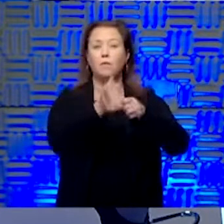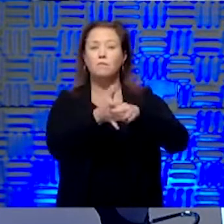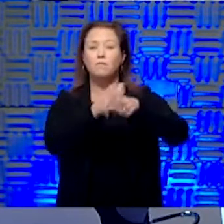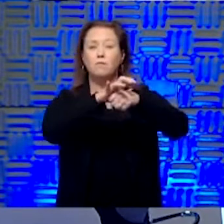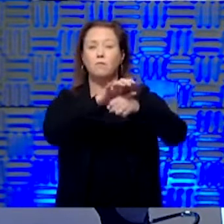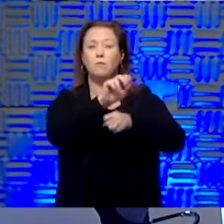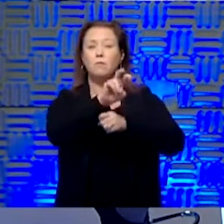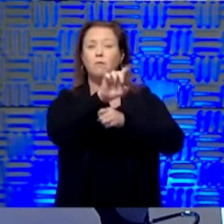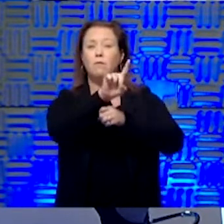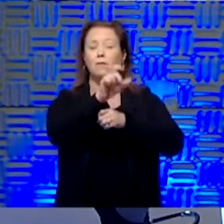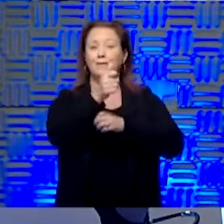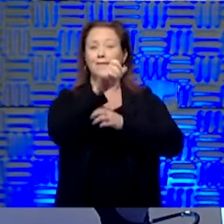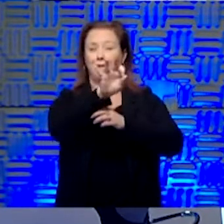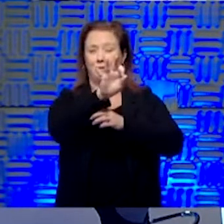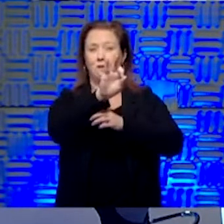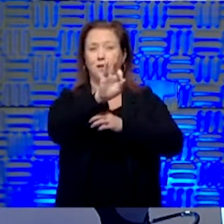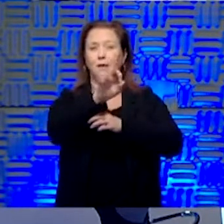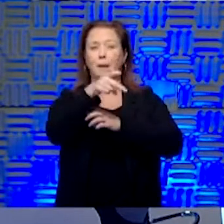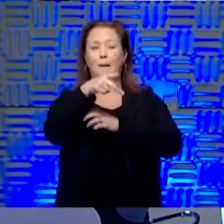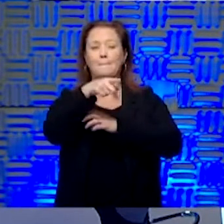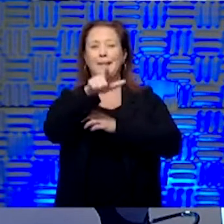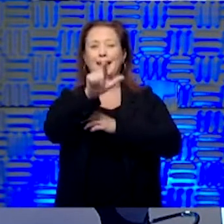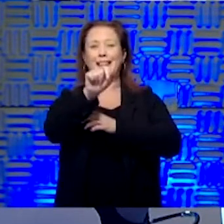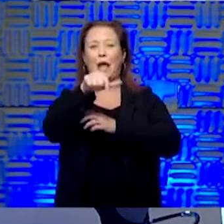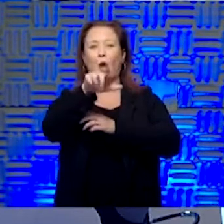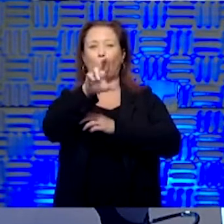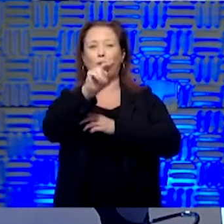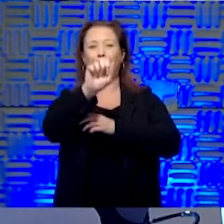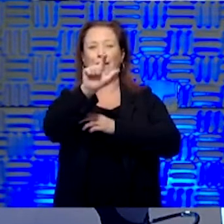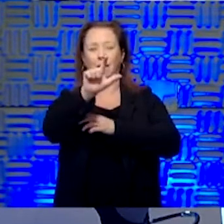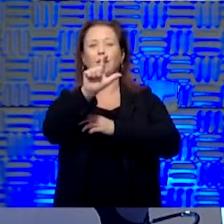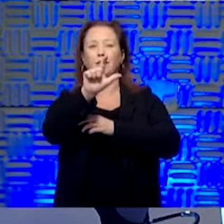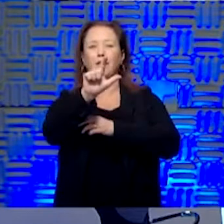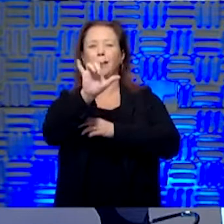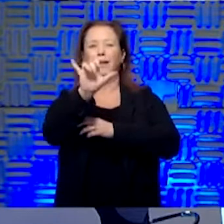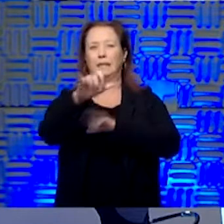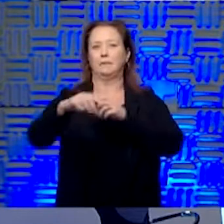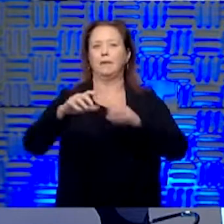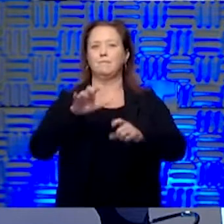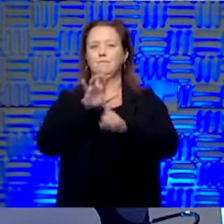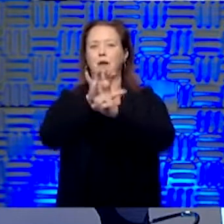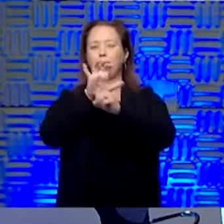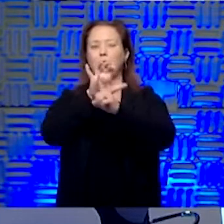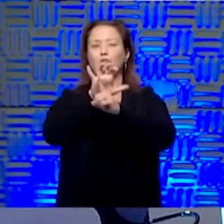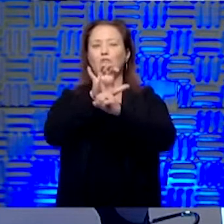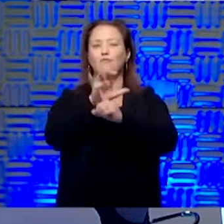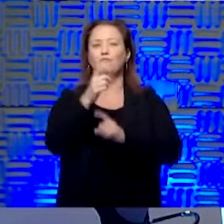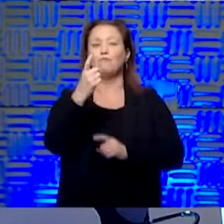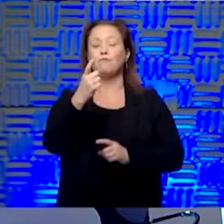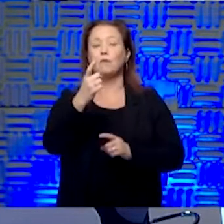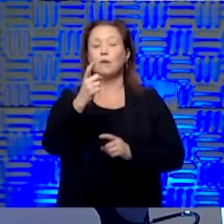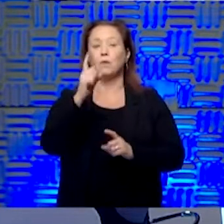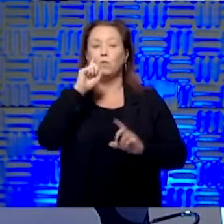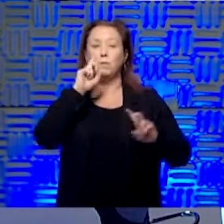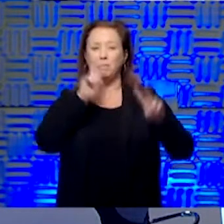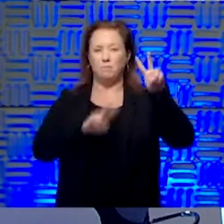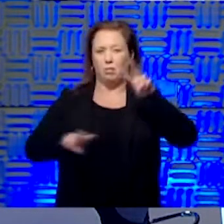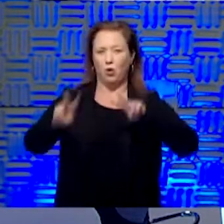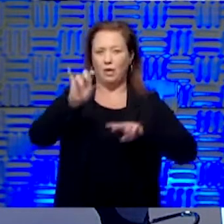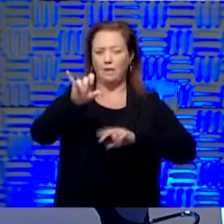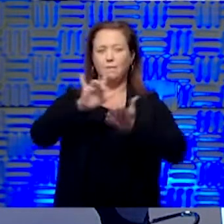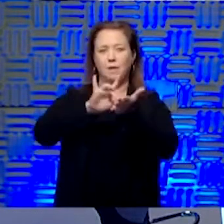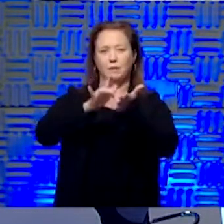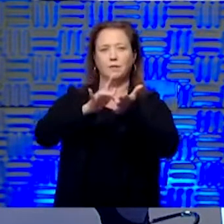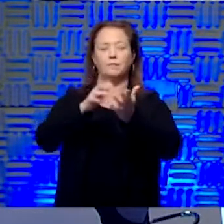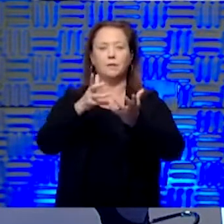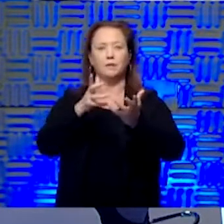-19. Plaquenil, that's hydroxychloroquine. That's been a popular one that we've been looking at that's been